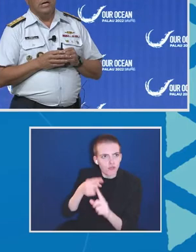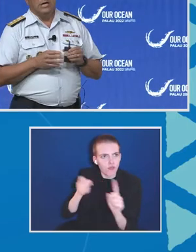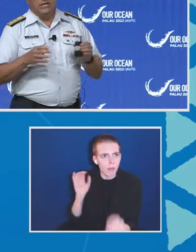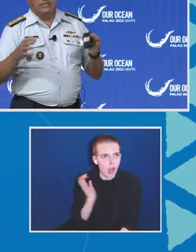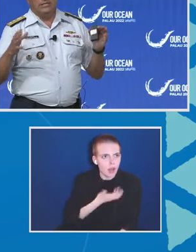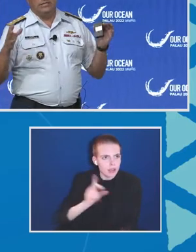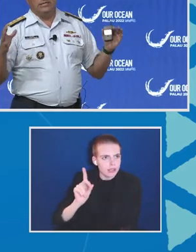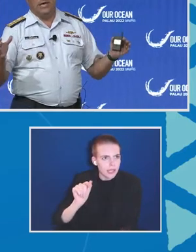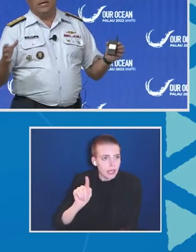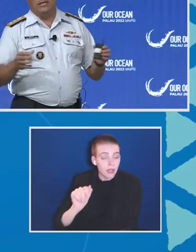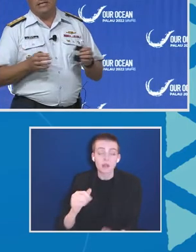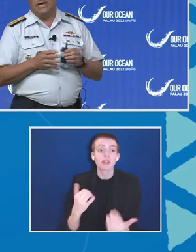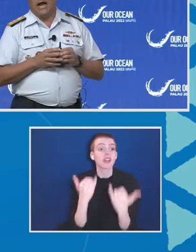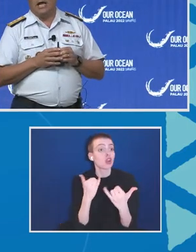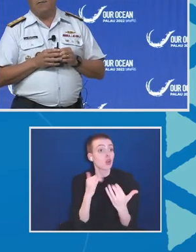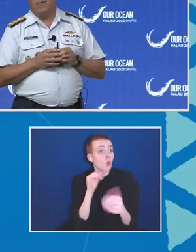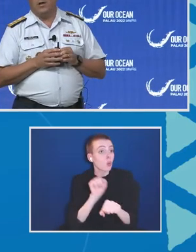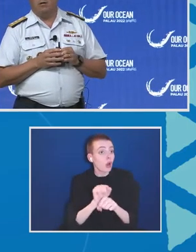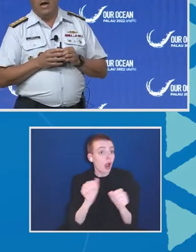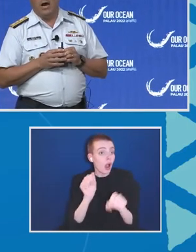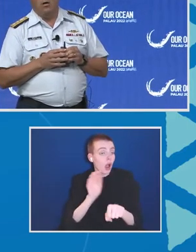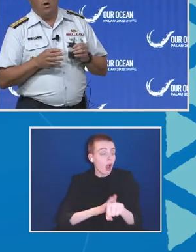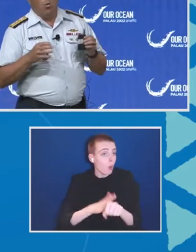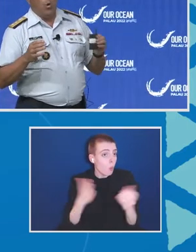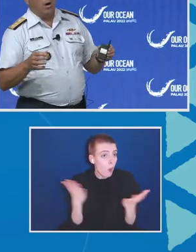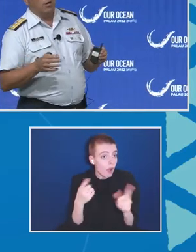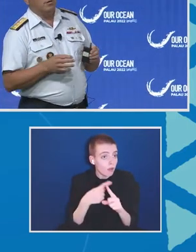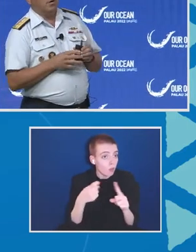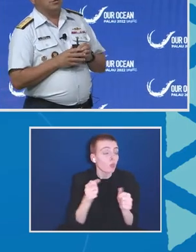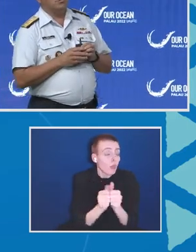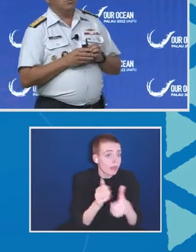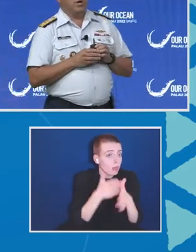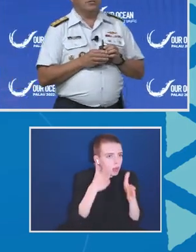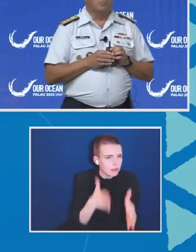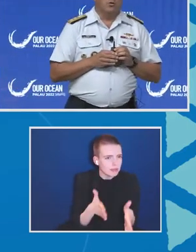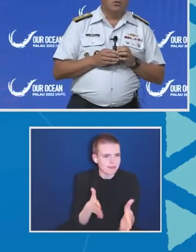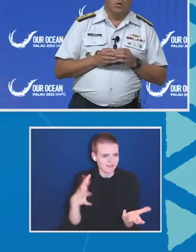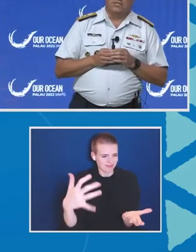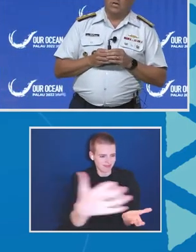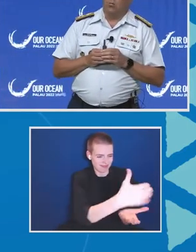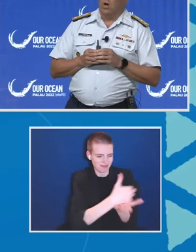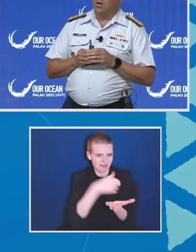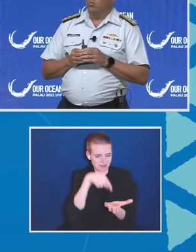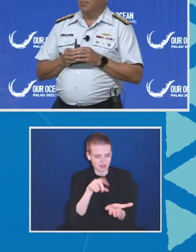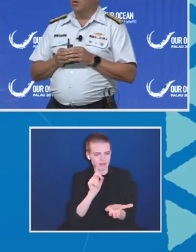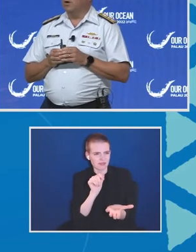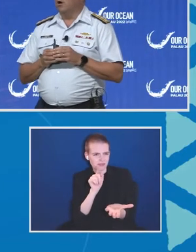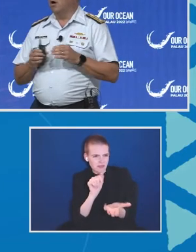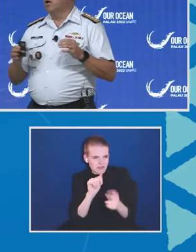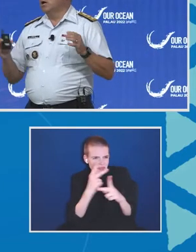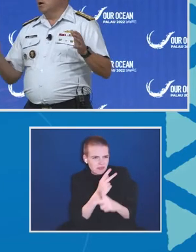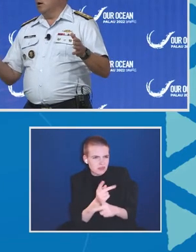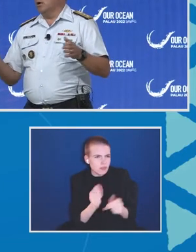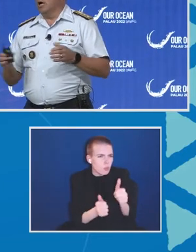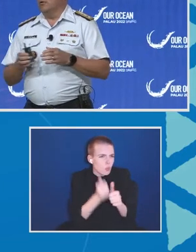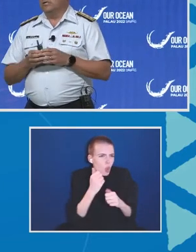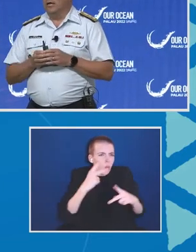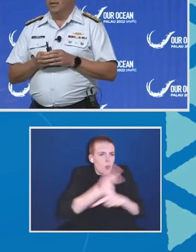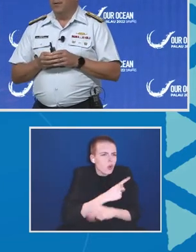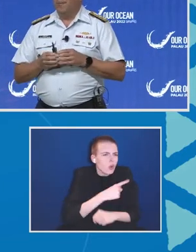partners is taking that data and figuring out where's the most risk and where can we put our